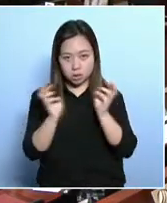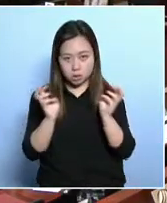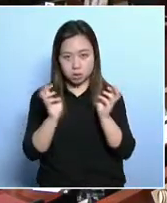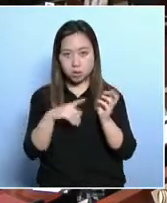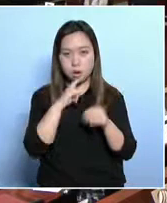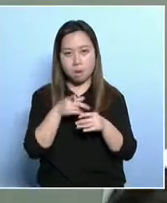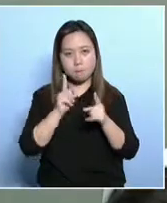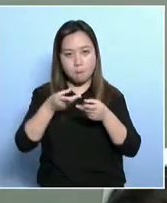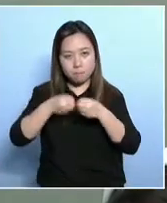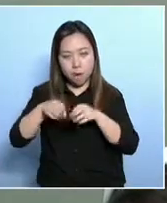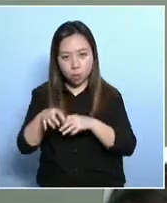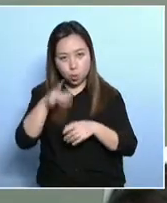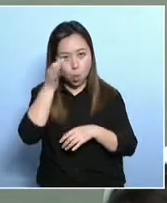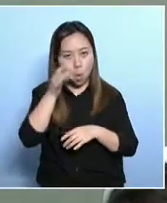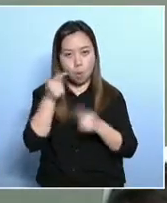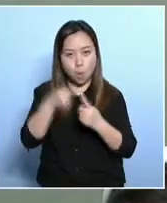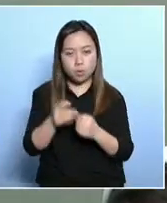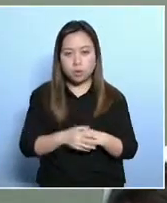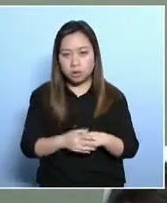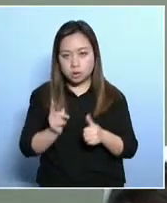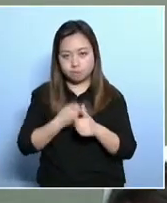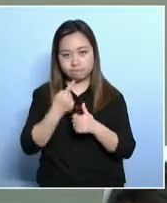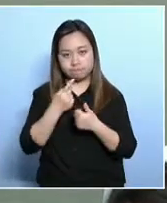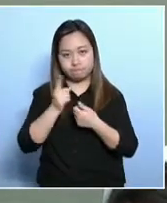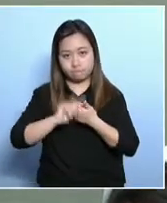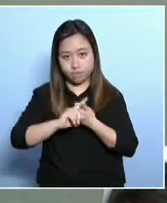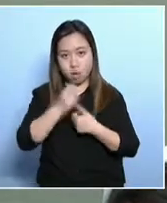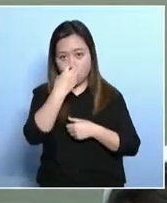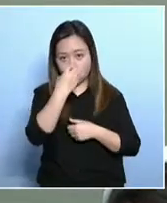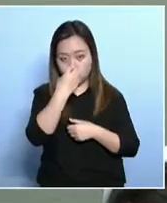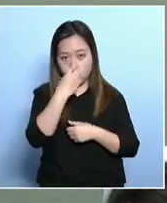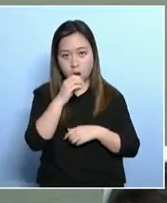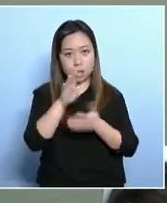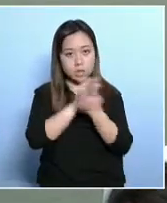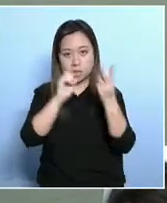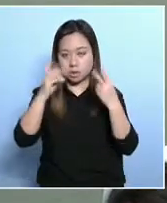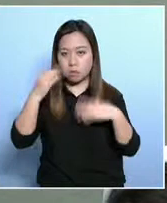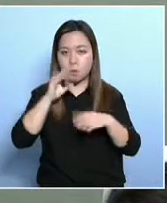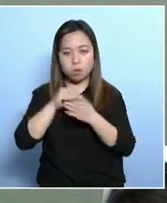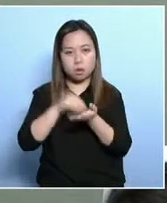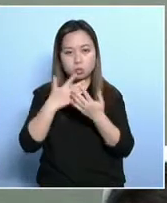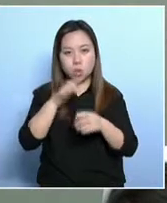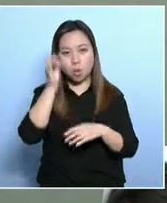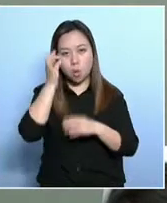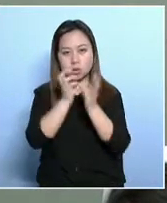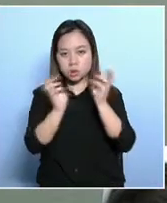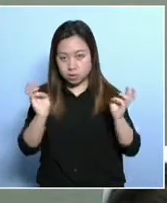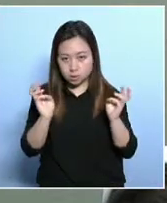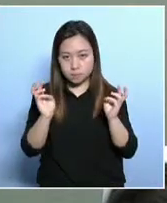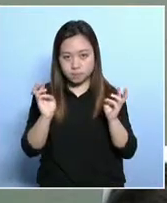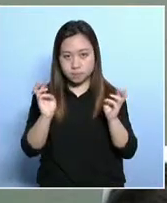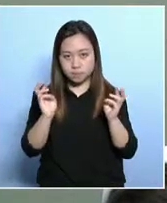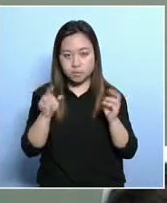I'd like to talk about the poverty line and the targets for living poverty.